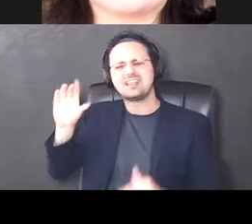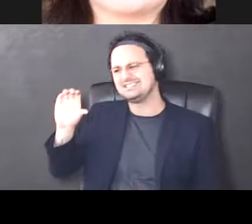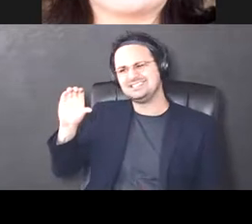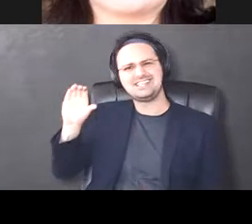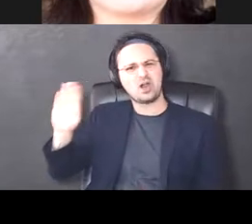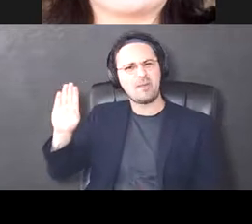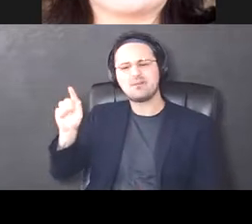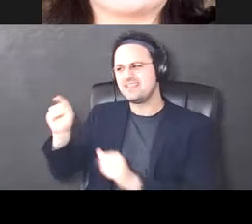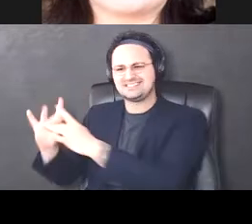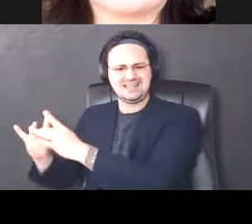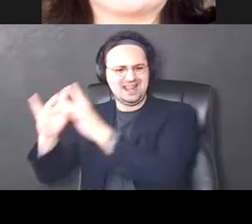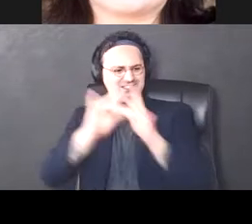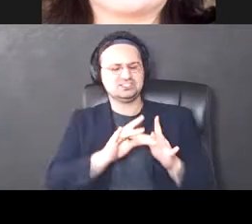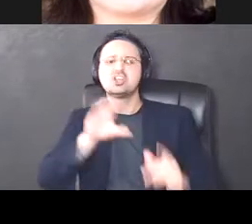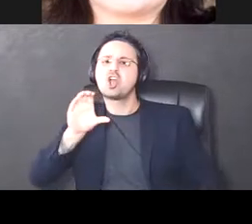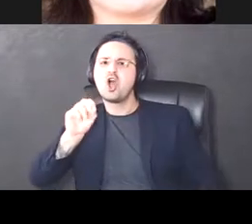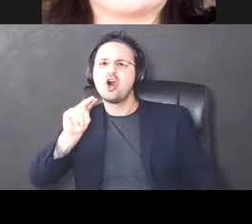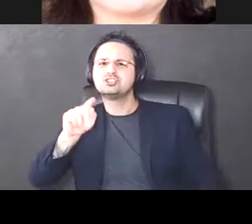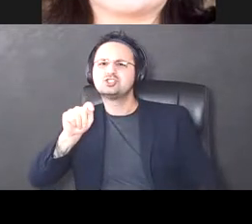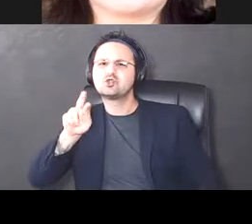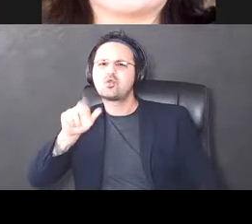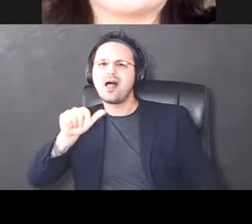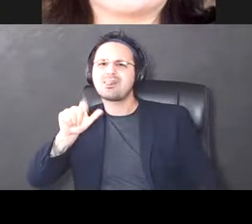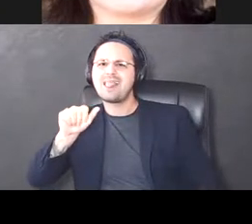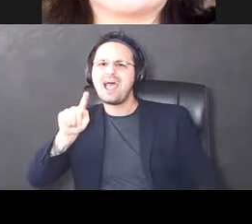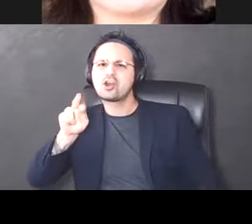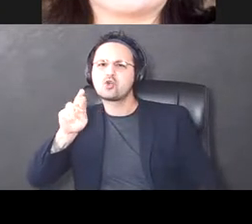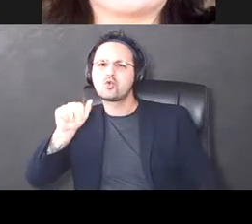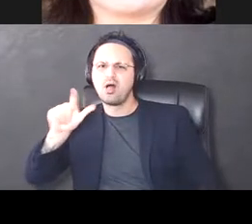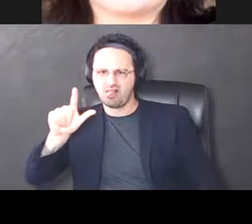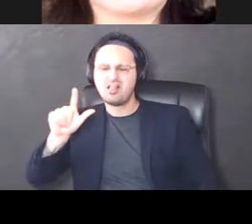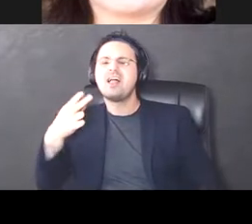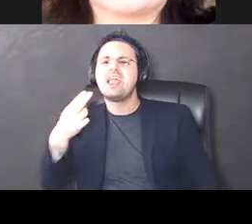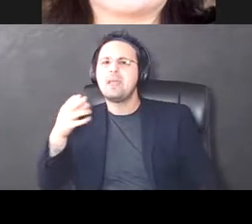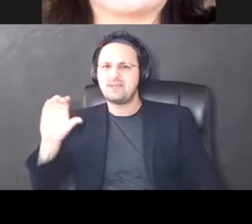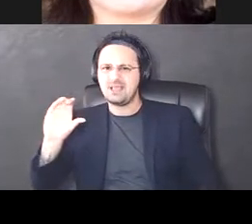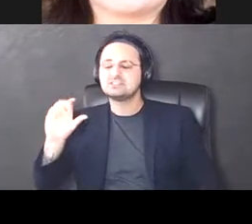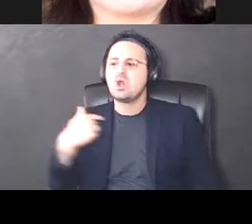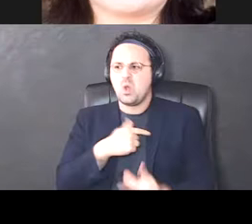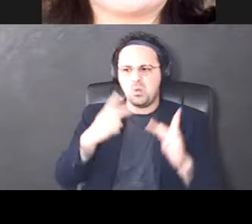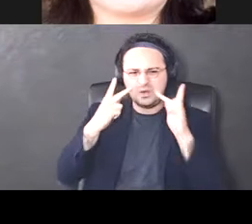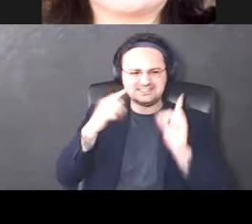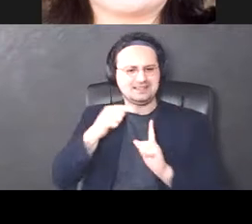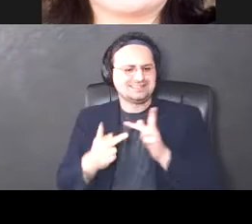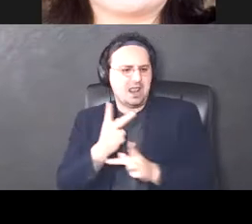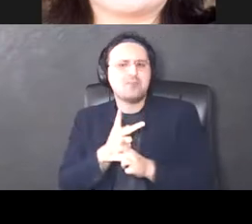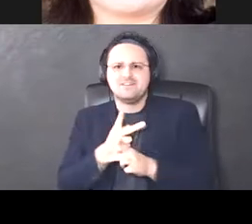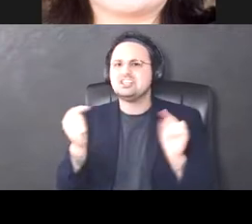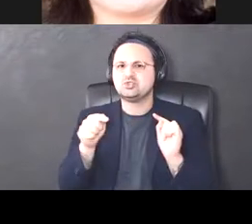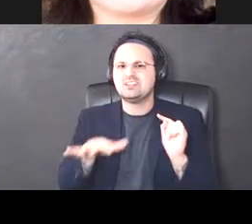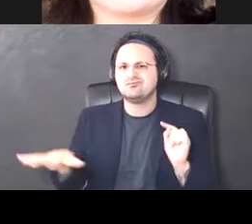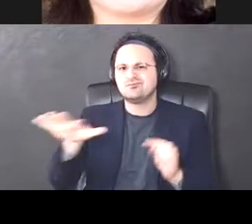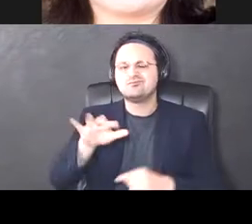is connected to the contralateral hippocampus. And so we're seeing, um, contralateral to our injury is, is where we're seeing these deficits.